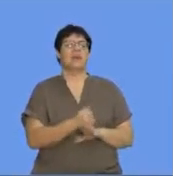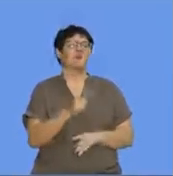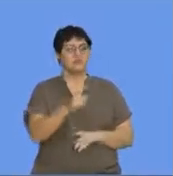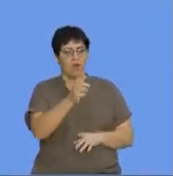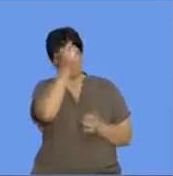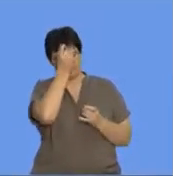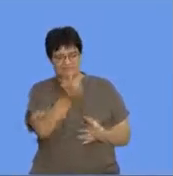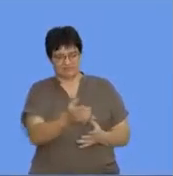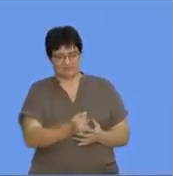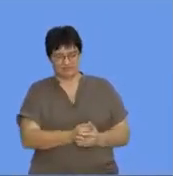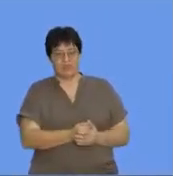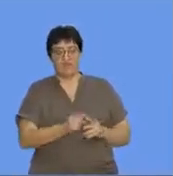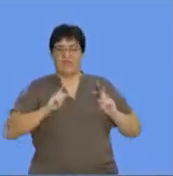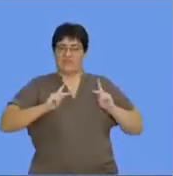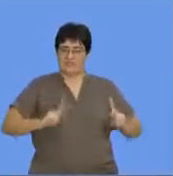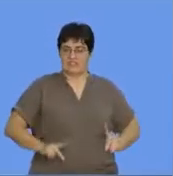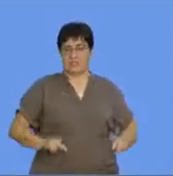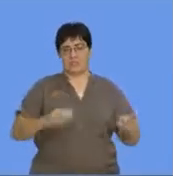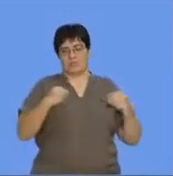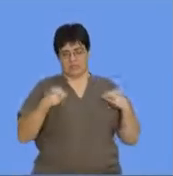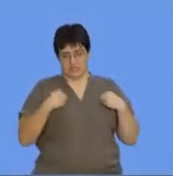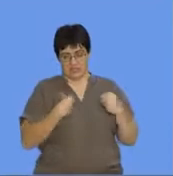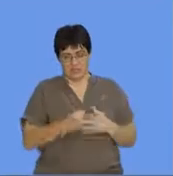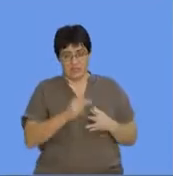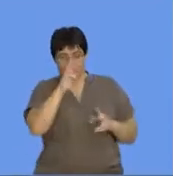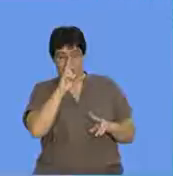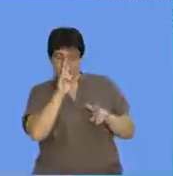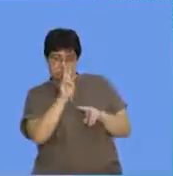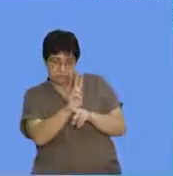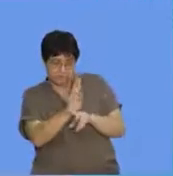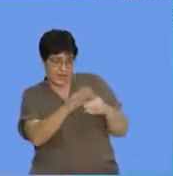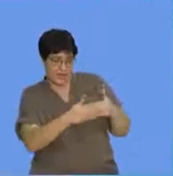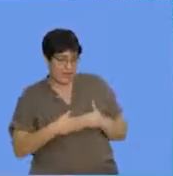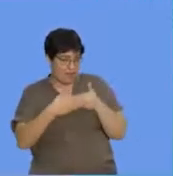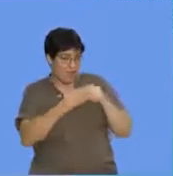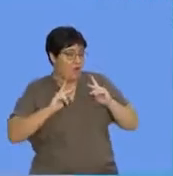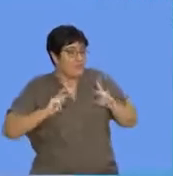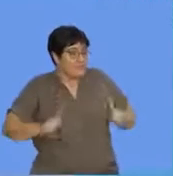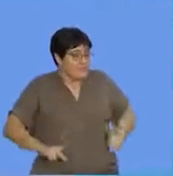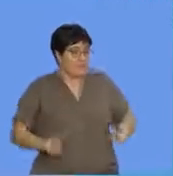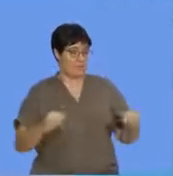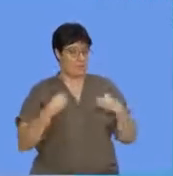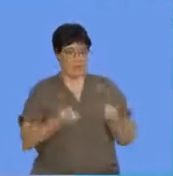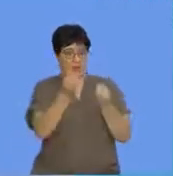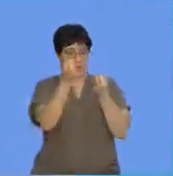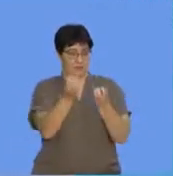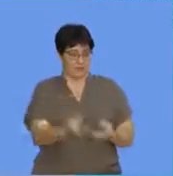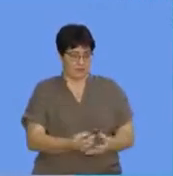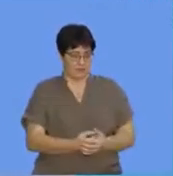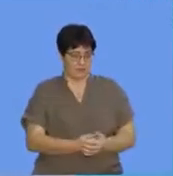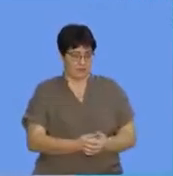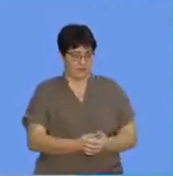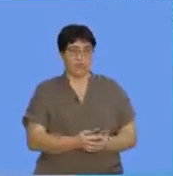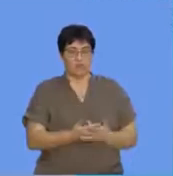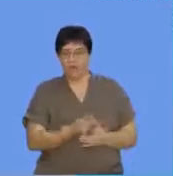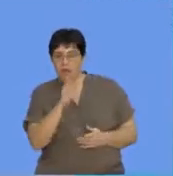about its physical properties. So pay careful attention to the physical properties that will be given and try along